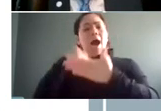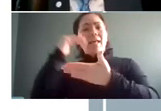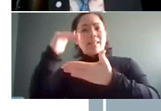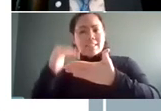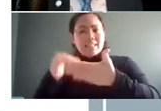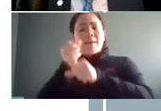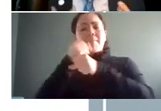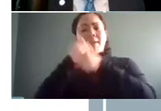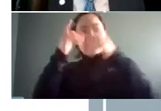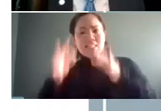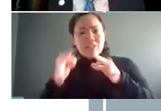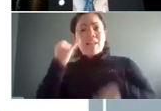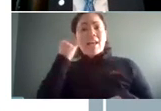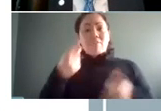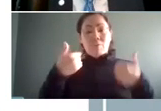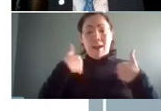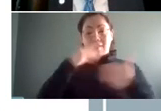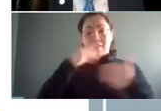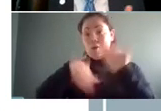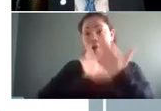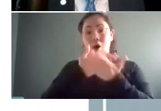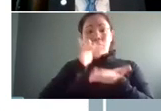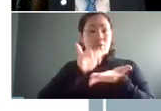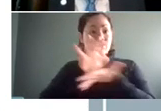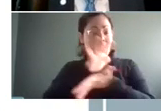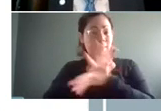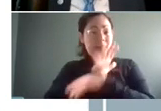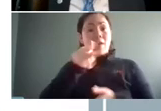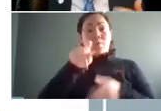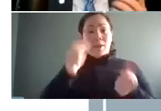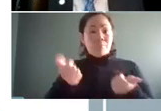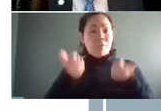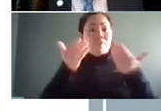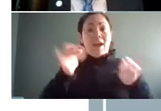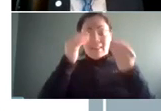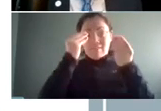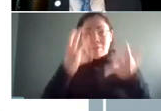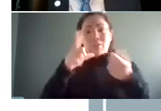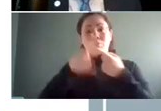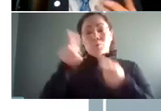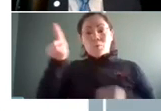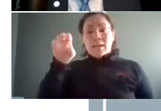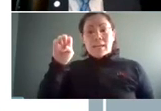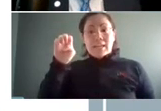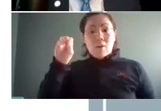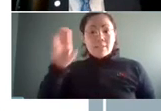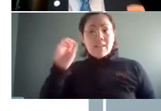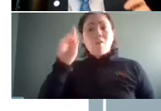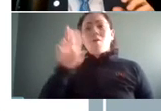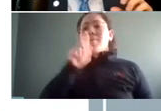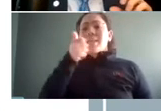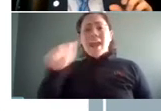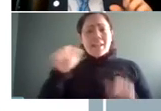all these decisions if you have all those documents and you're able to provide them uh to the eeoc or to any other group